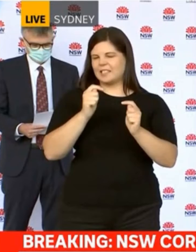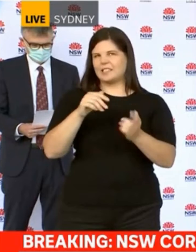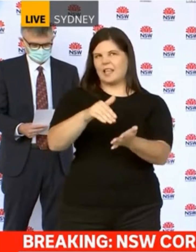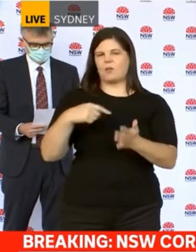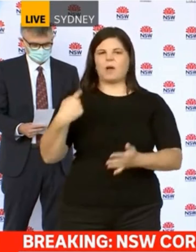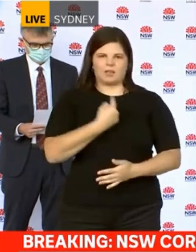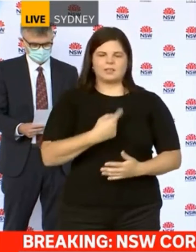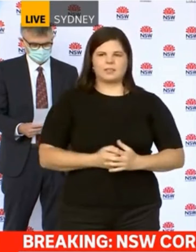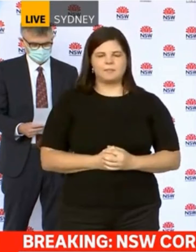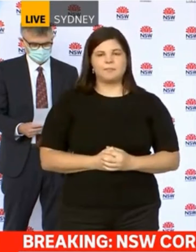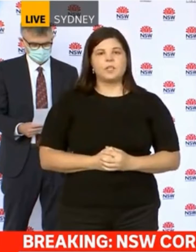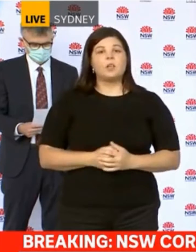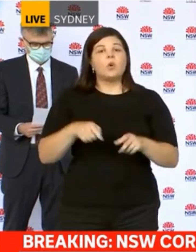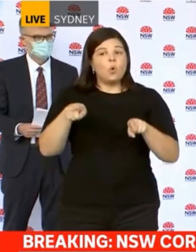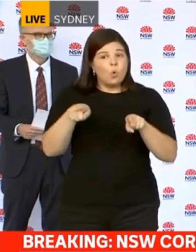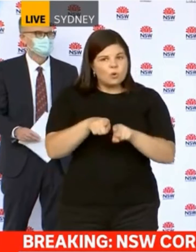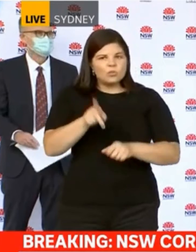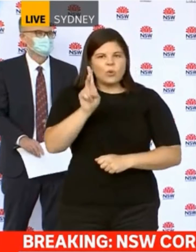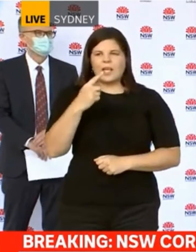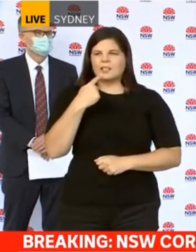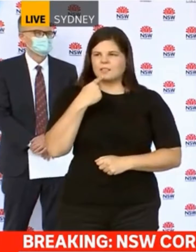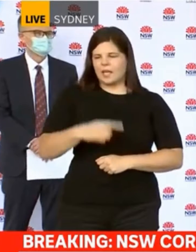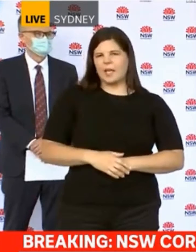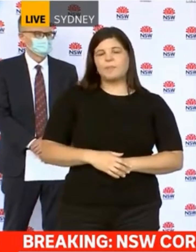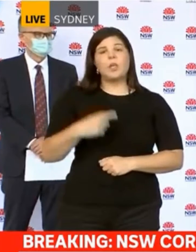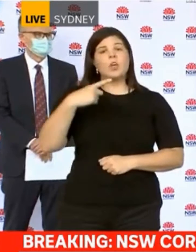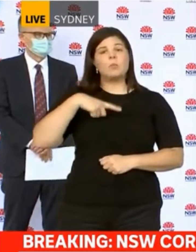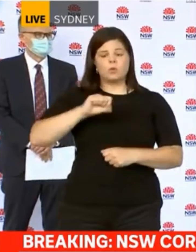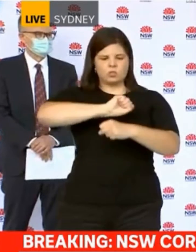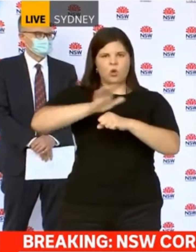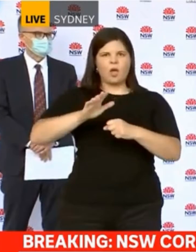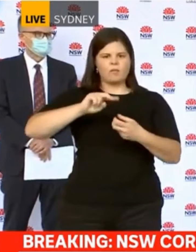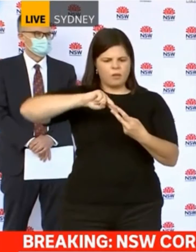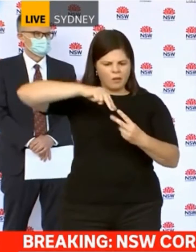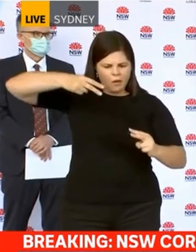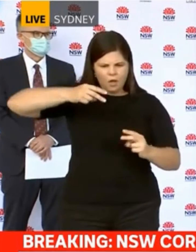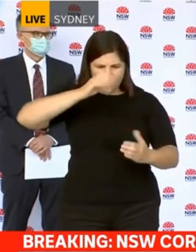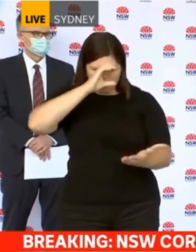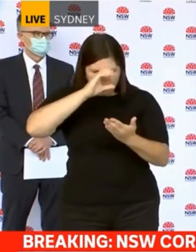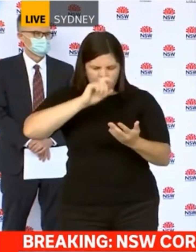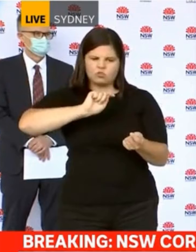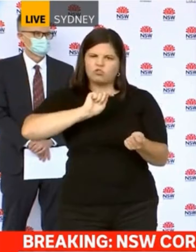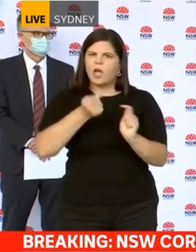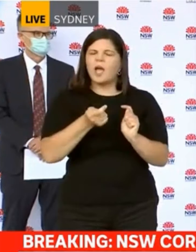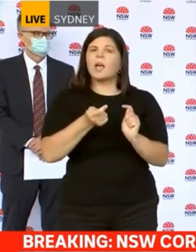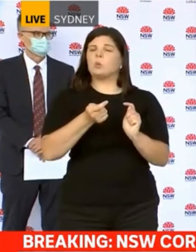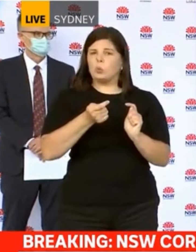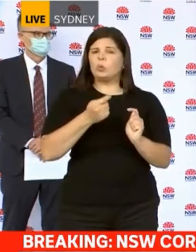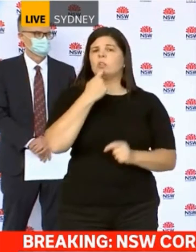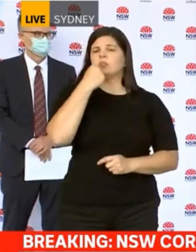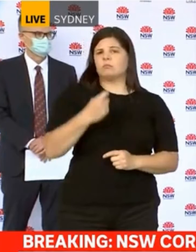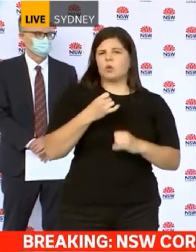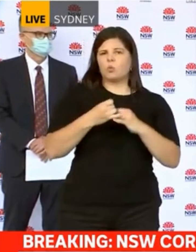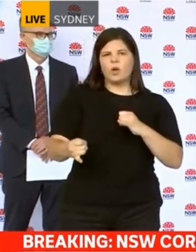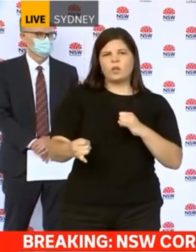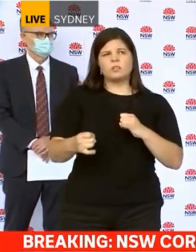repeat the fact that it's so important for us, given the new strains of the virus, if you happen to be in quarantine or a loved one that you